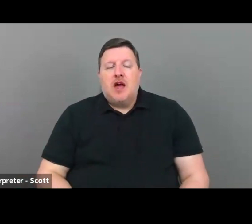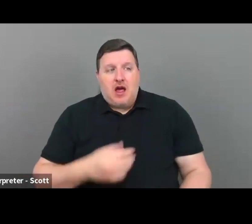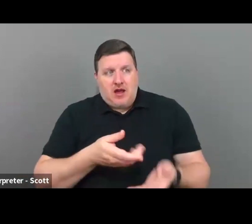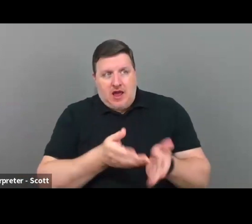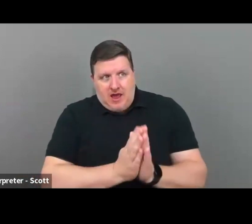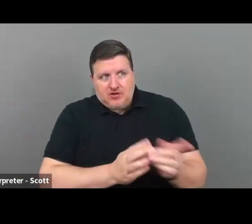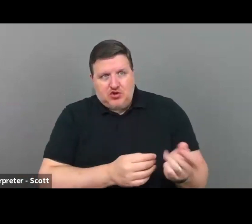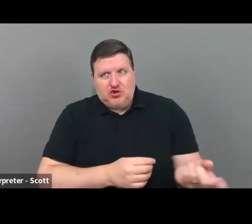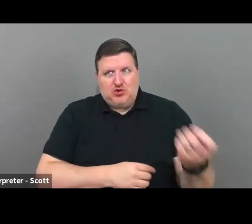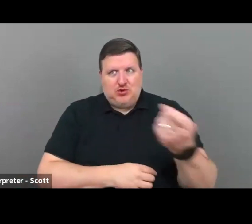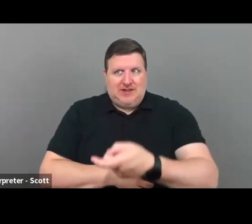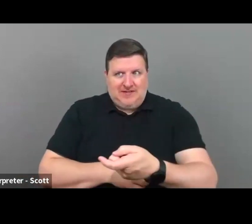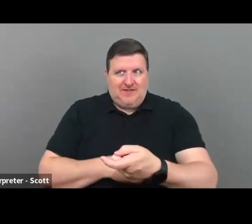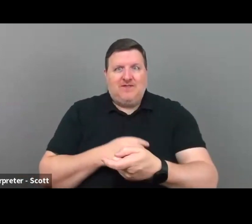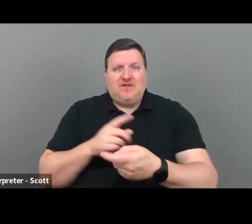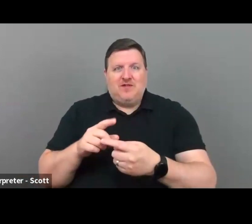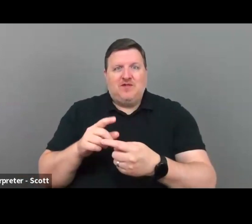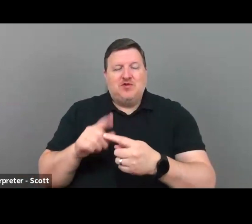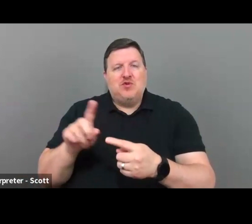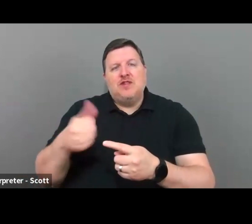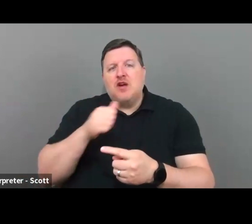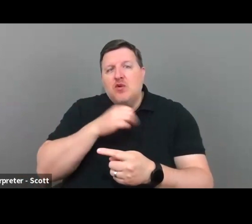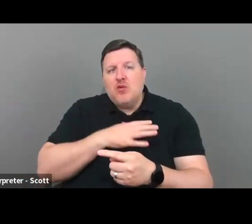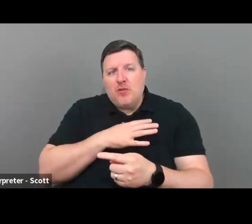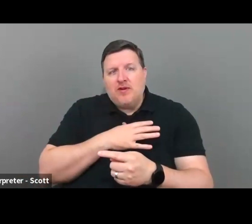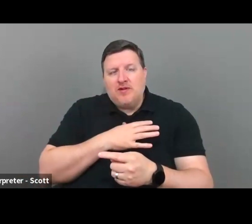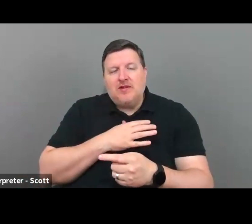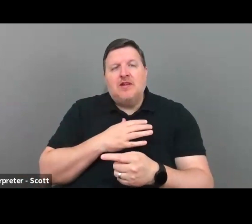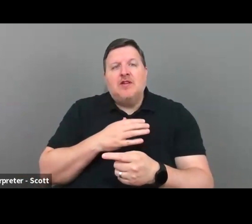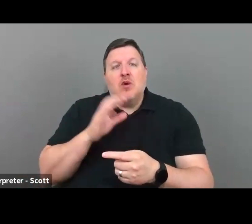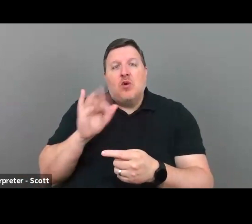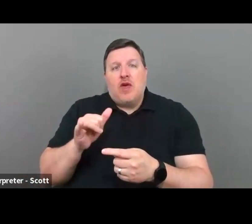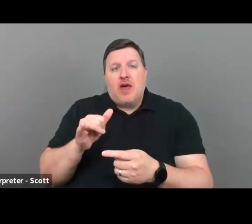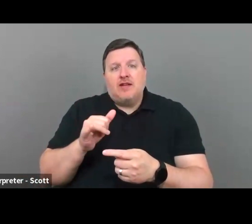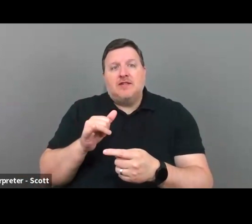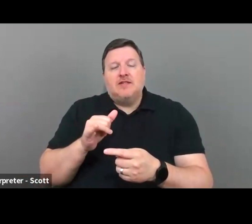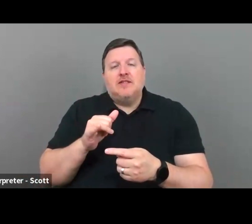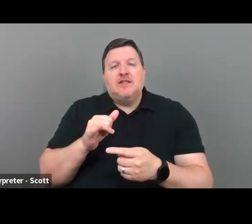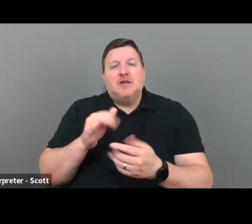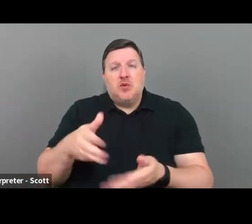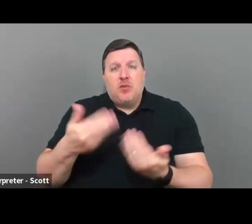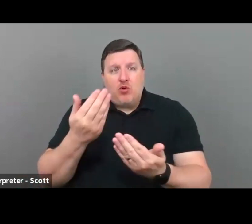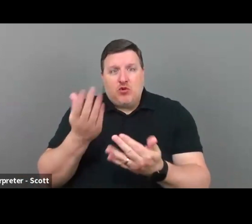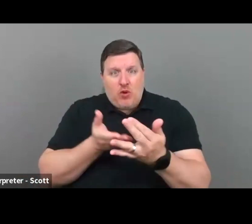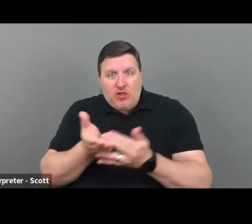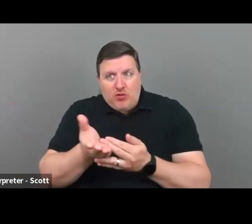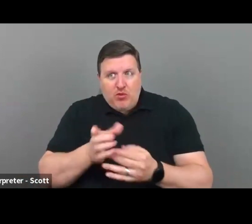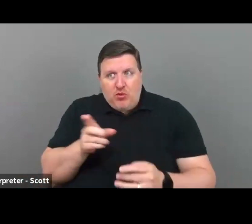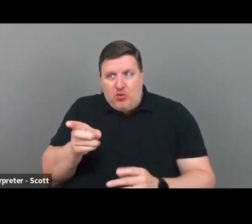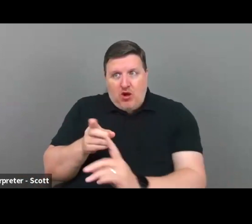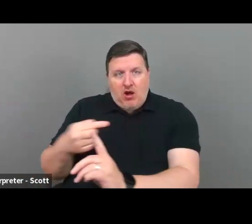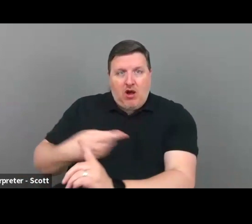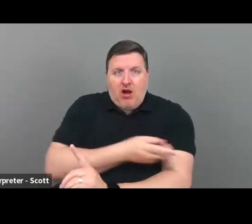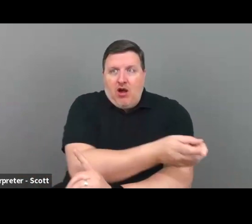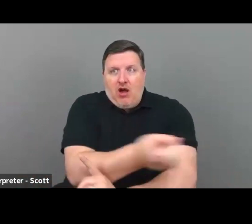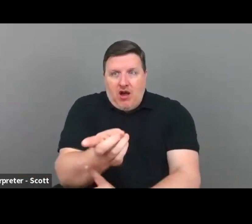woman who was the trustee at Tiger Barron. So, um, that, that proposal made it through there because I found out all these pieces